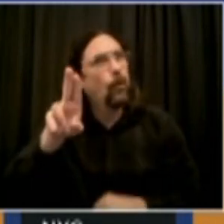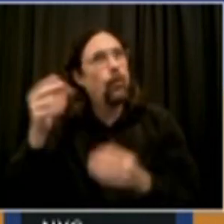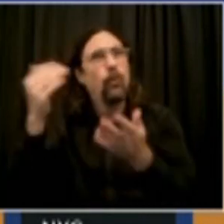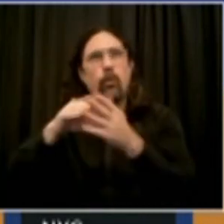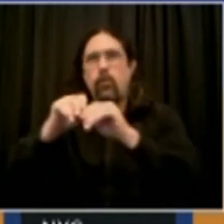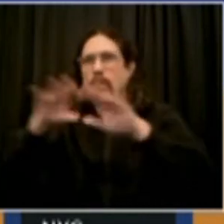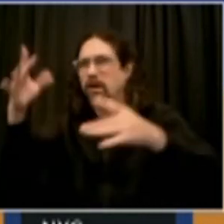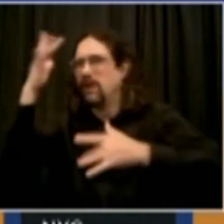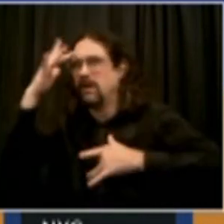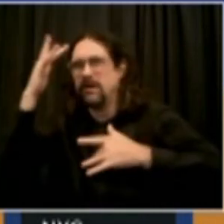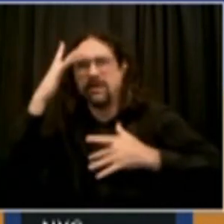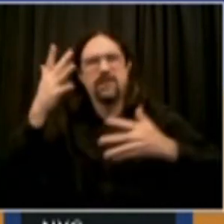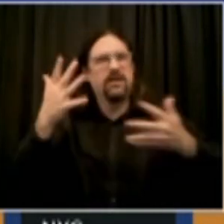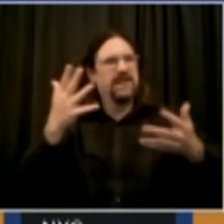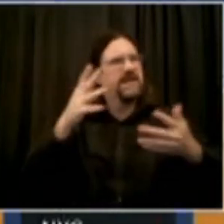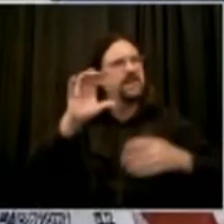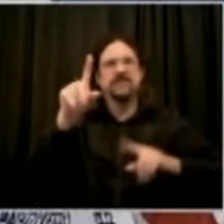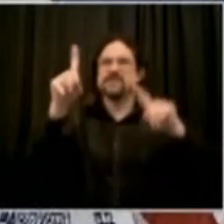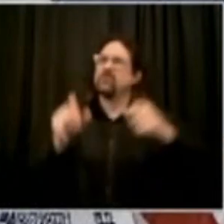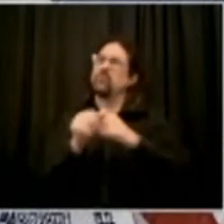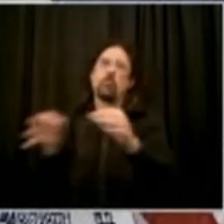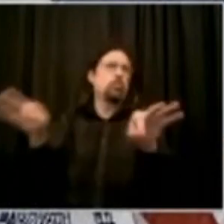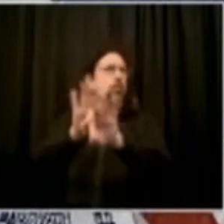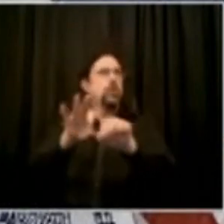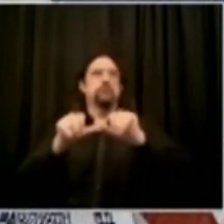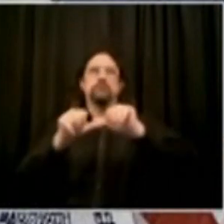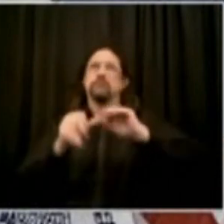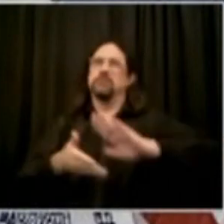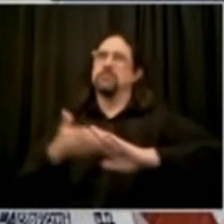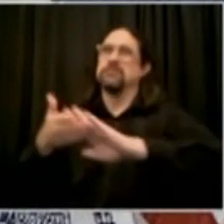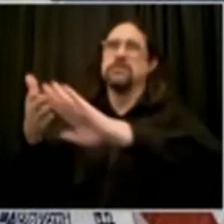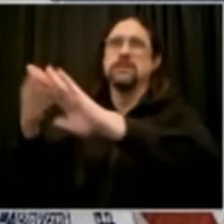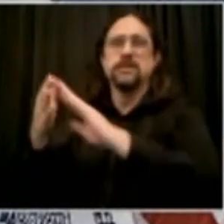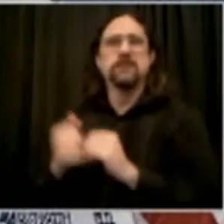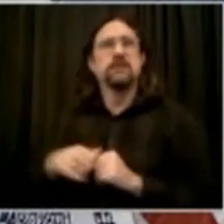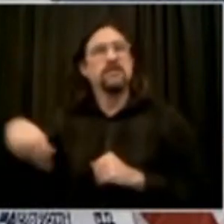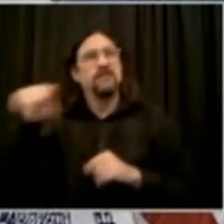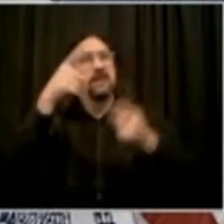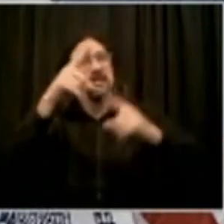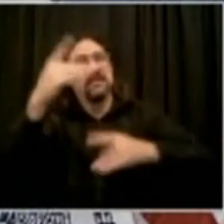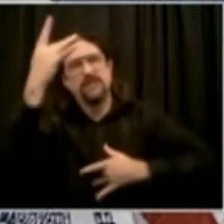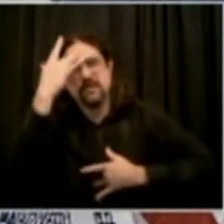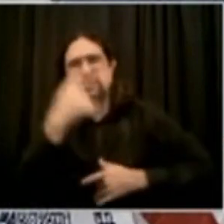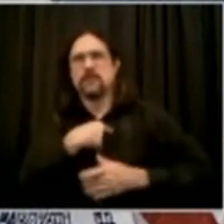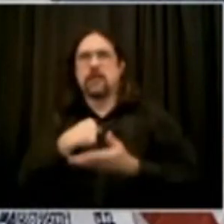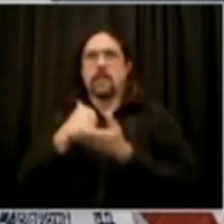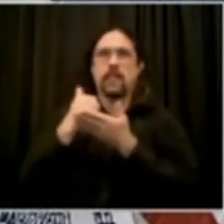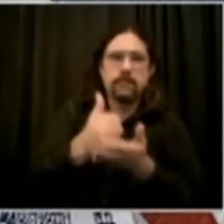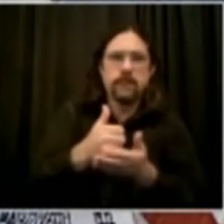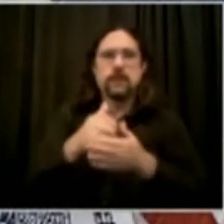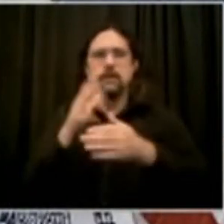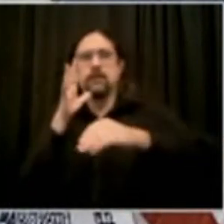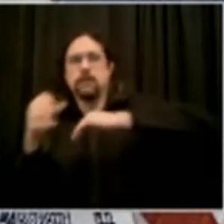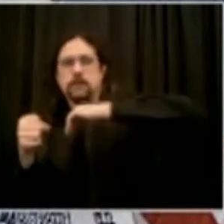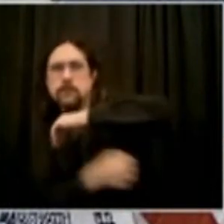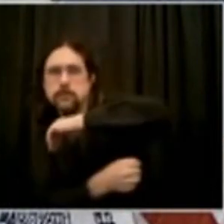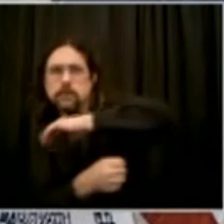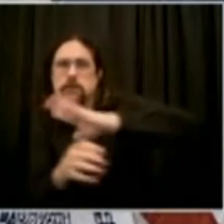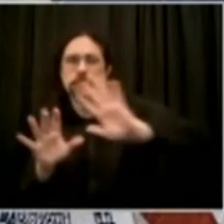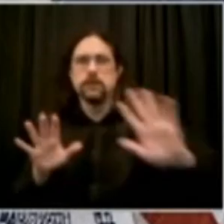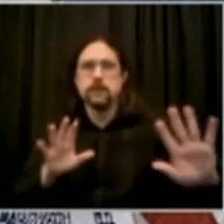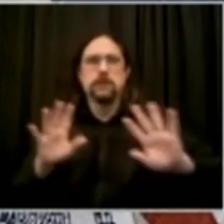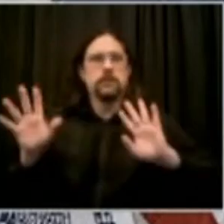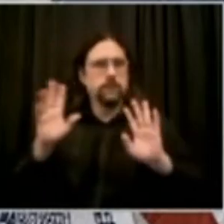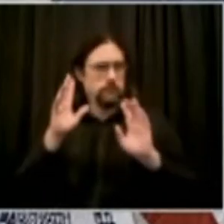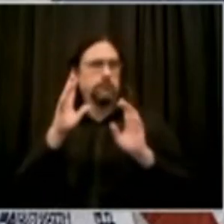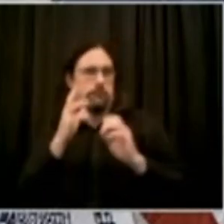the leader of this piece of the effort, making sure that people get smart, compassionate, resourceful care for whatever